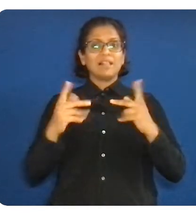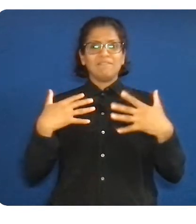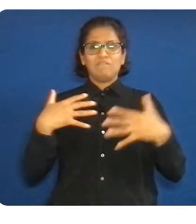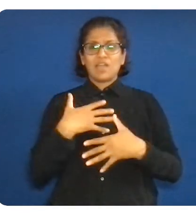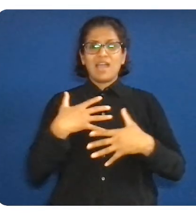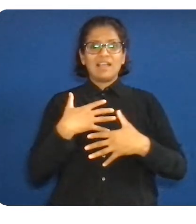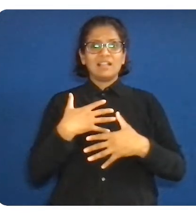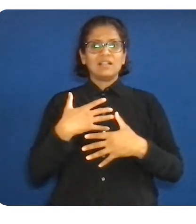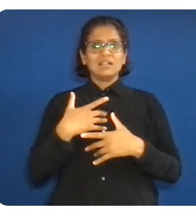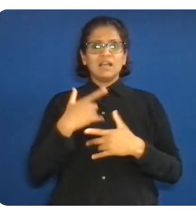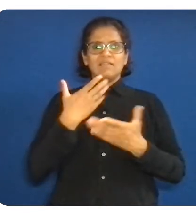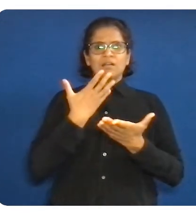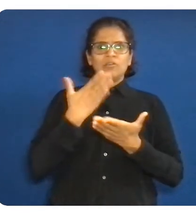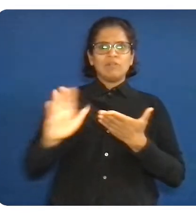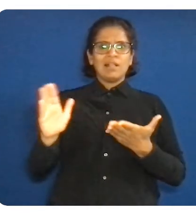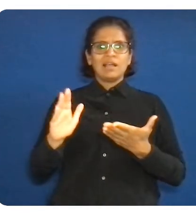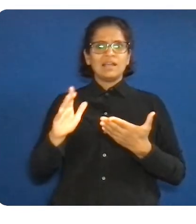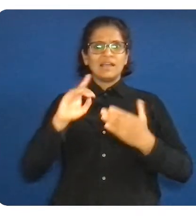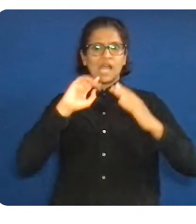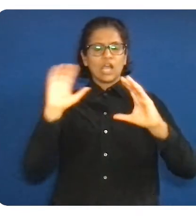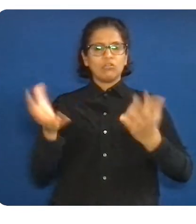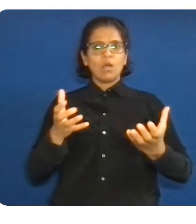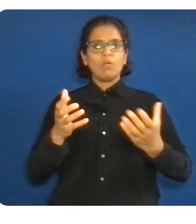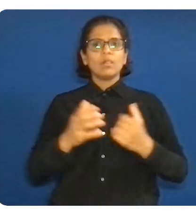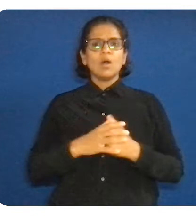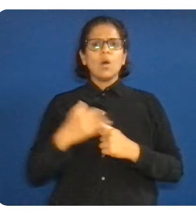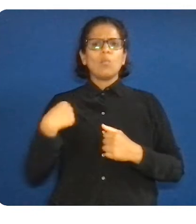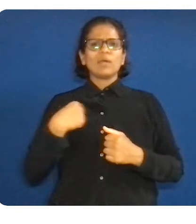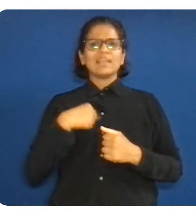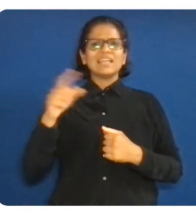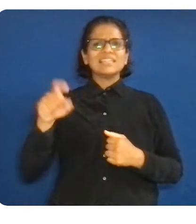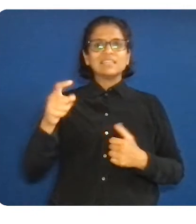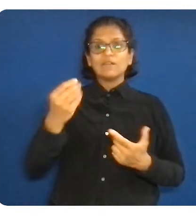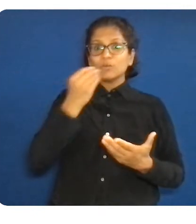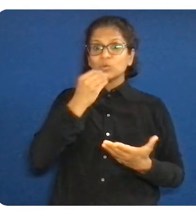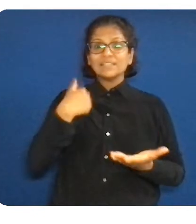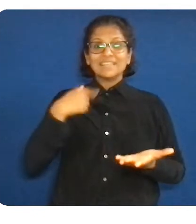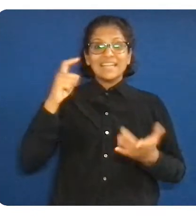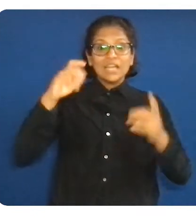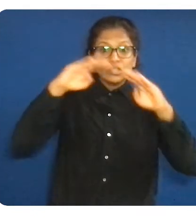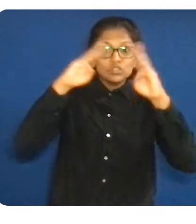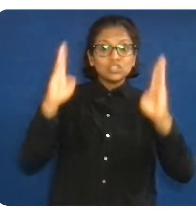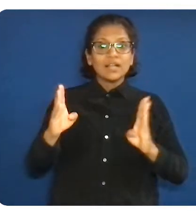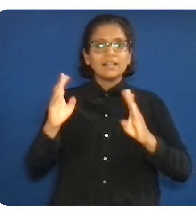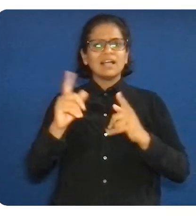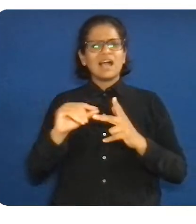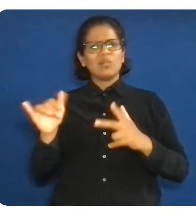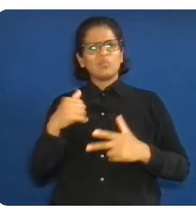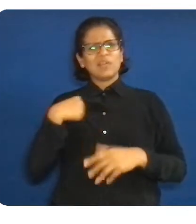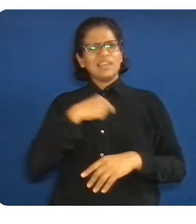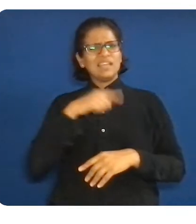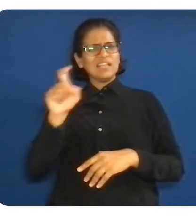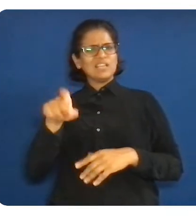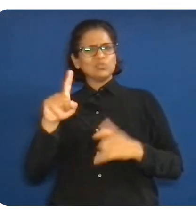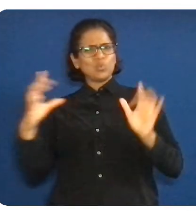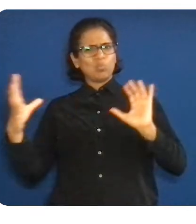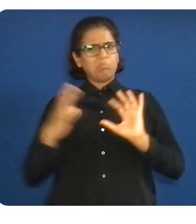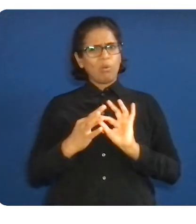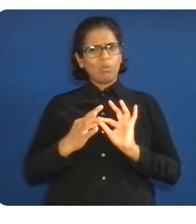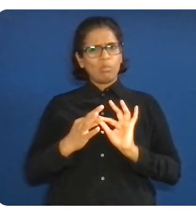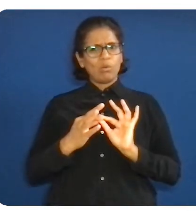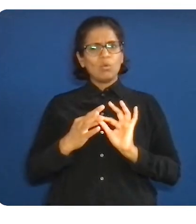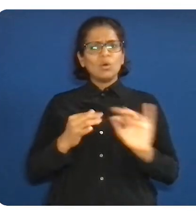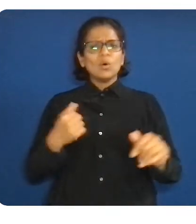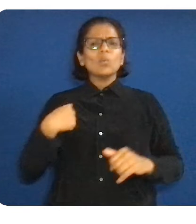to the resources that the group has. Many behaviors are dictated by this need to be accepted by others.